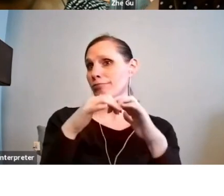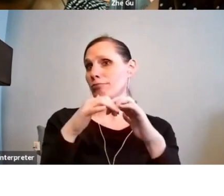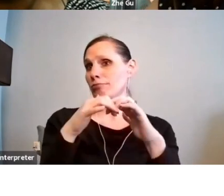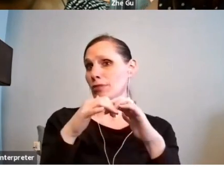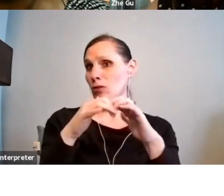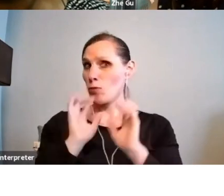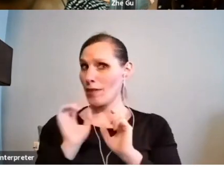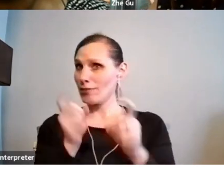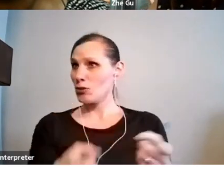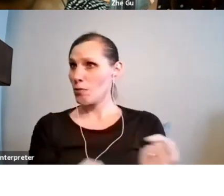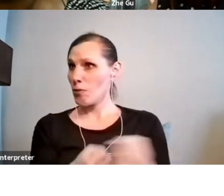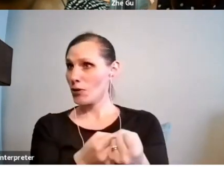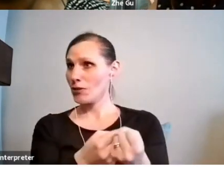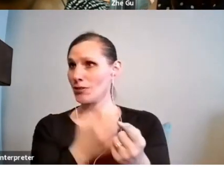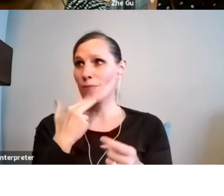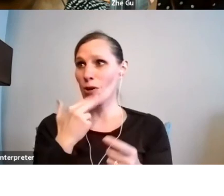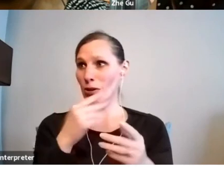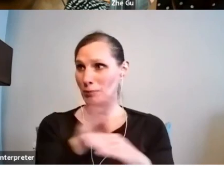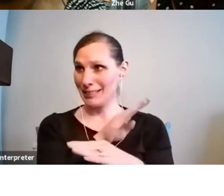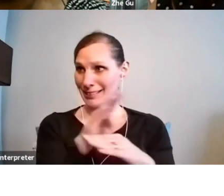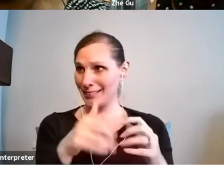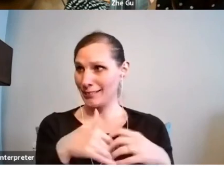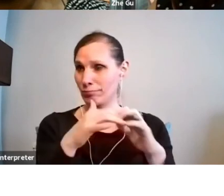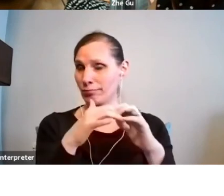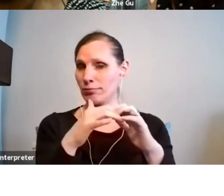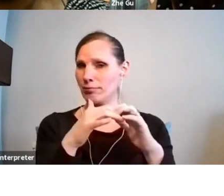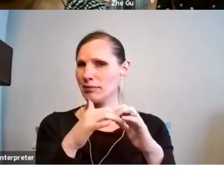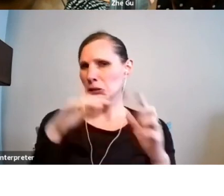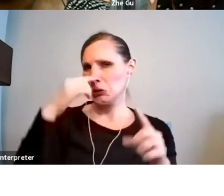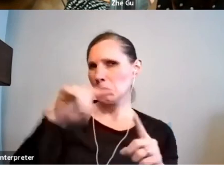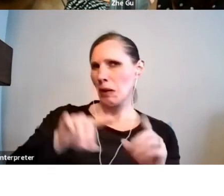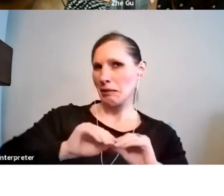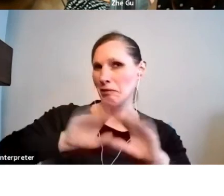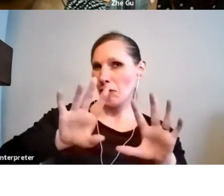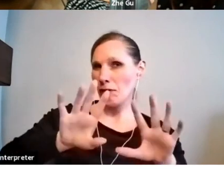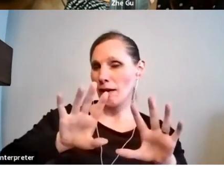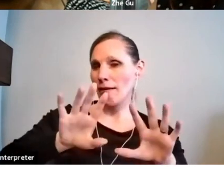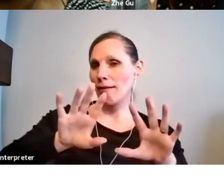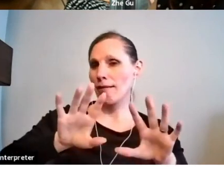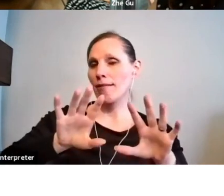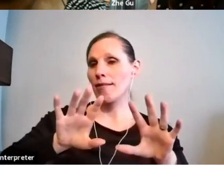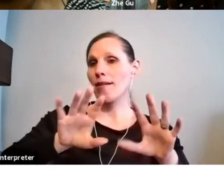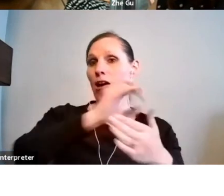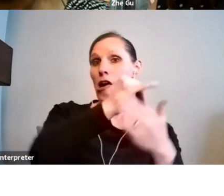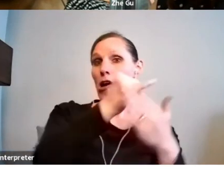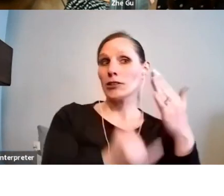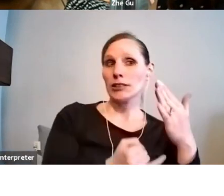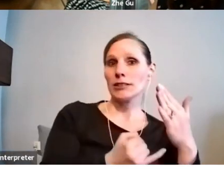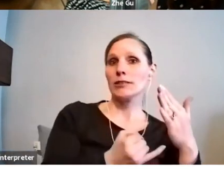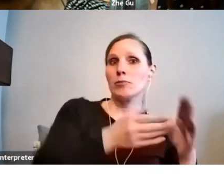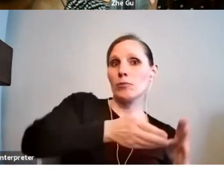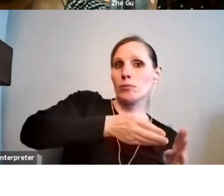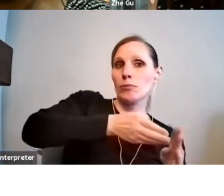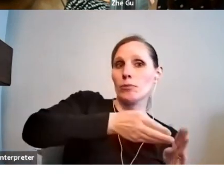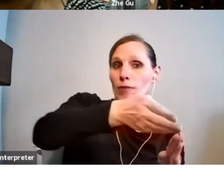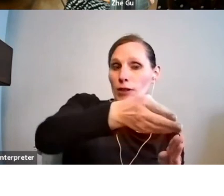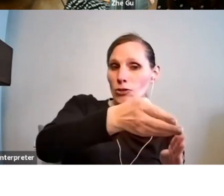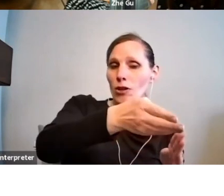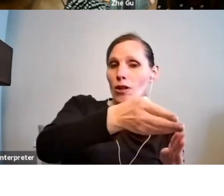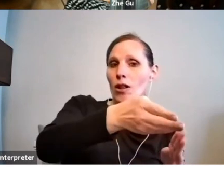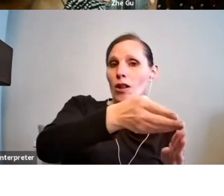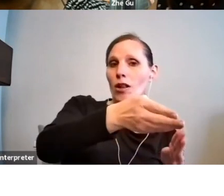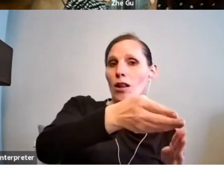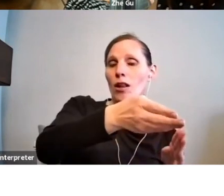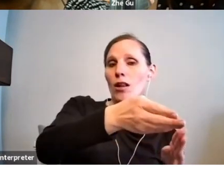Is there a way that we can sort of clarify the difference between an artistic, like a professional artistic practice